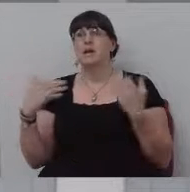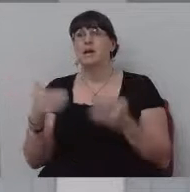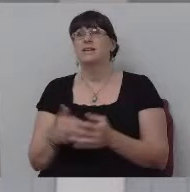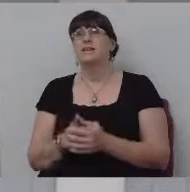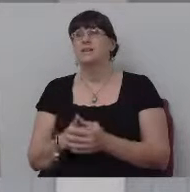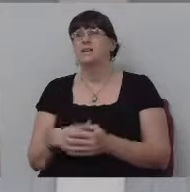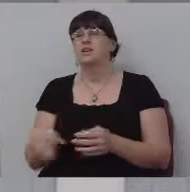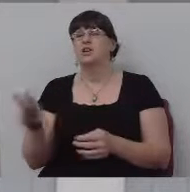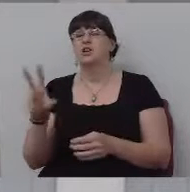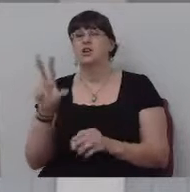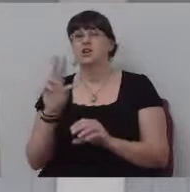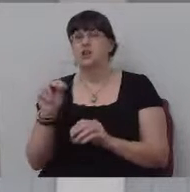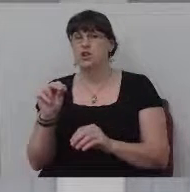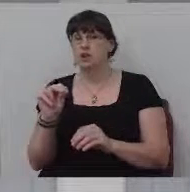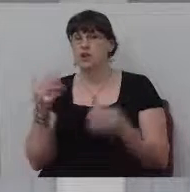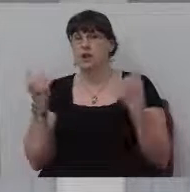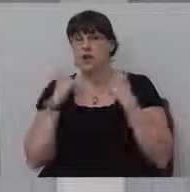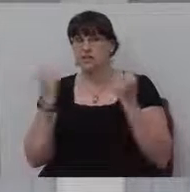is a hustler.